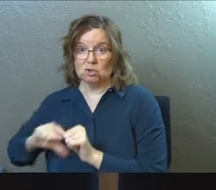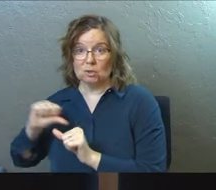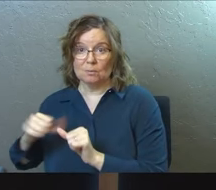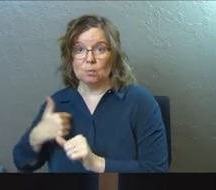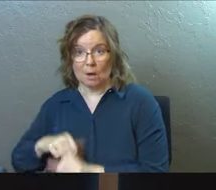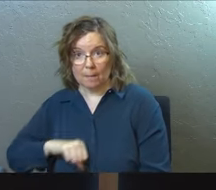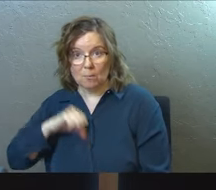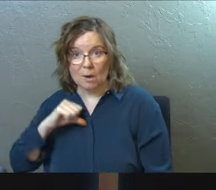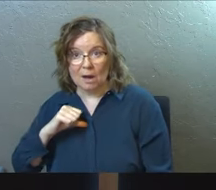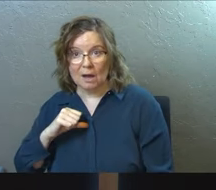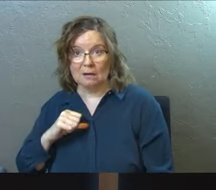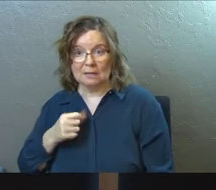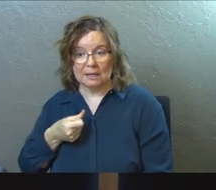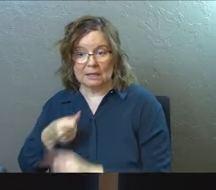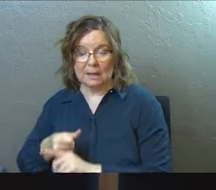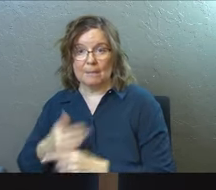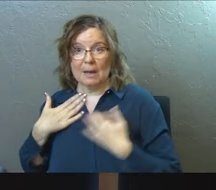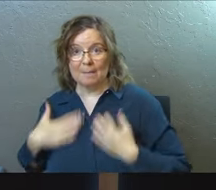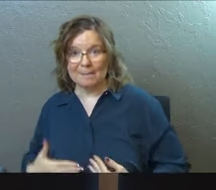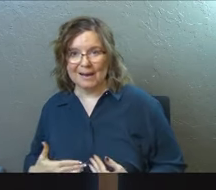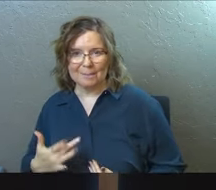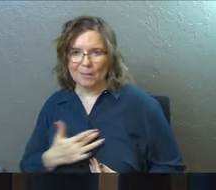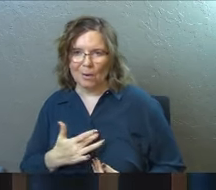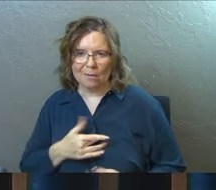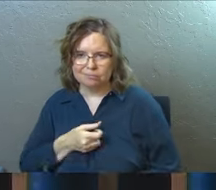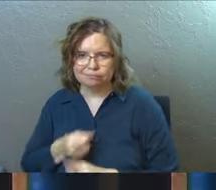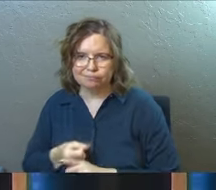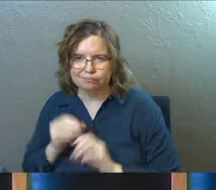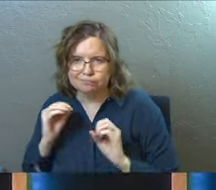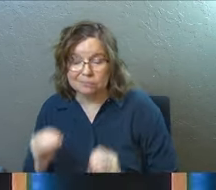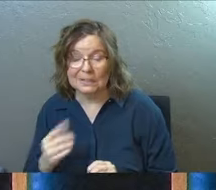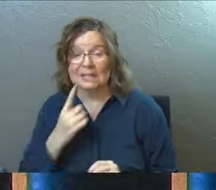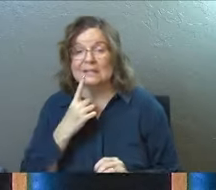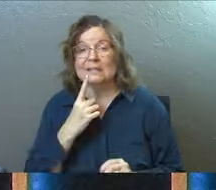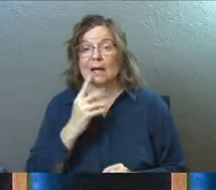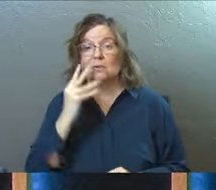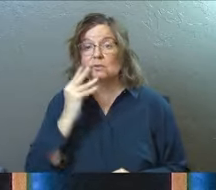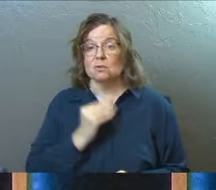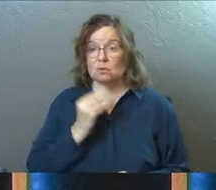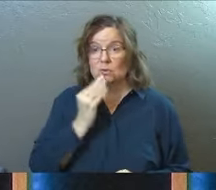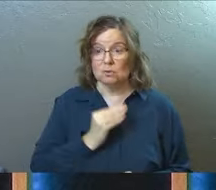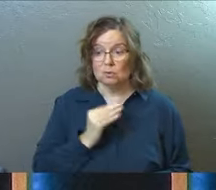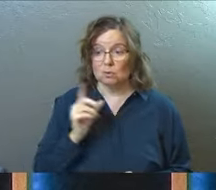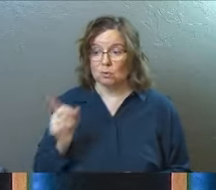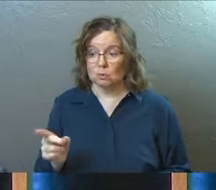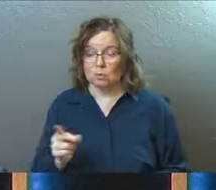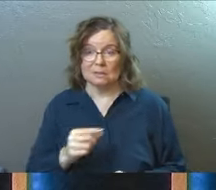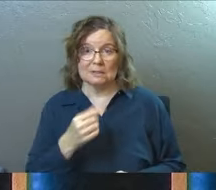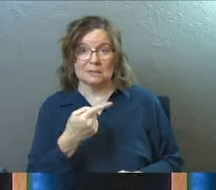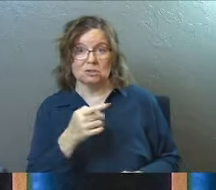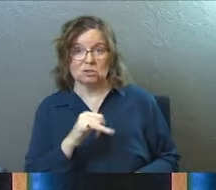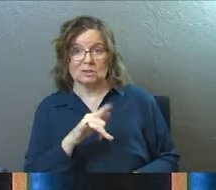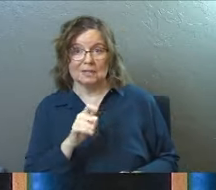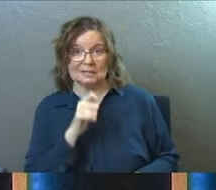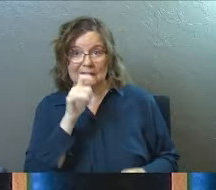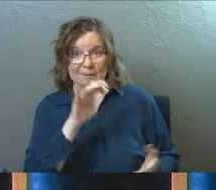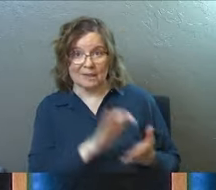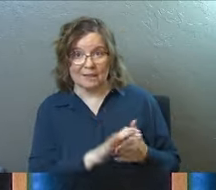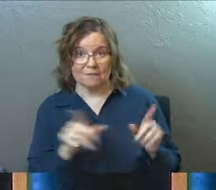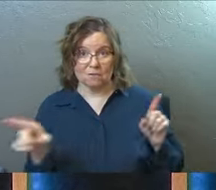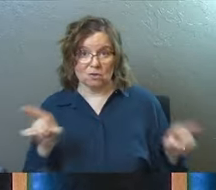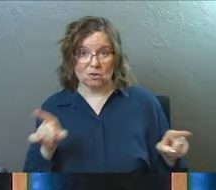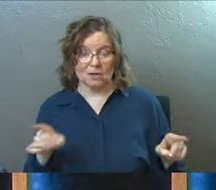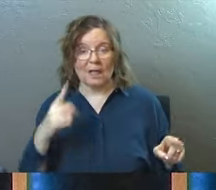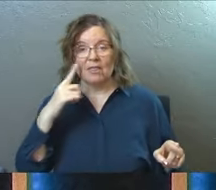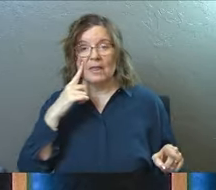not their hearts. Now, when he says Jews and Gentiles, the best way for you to think about this is in terms of religious